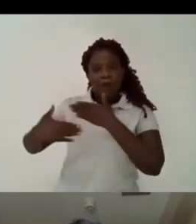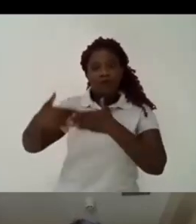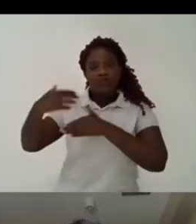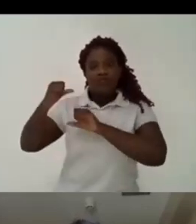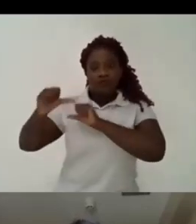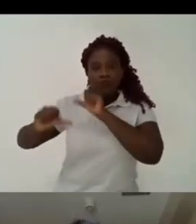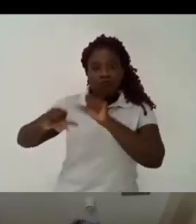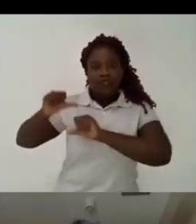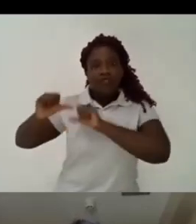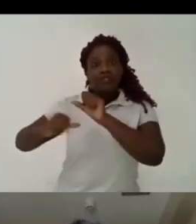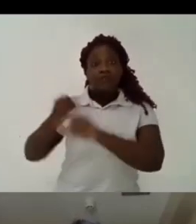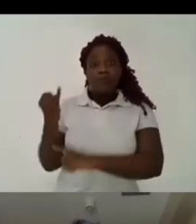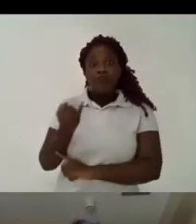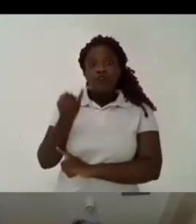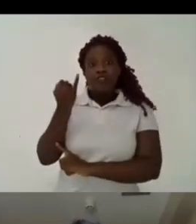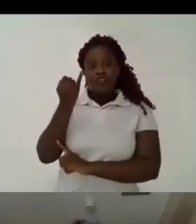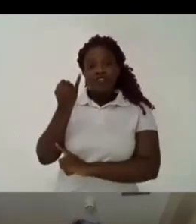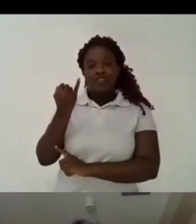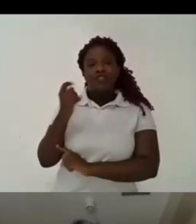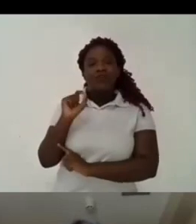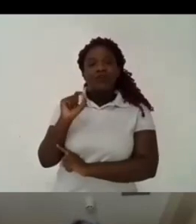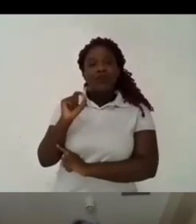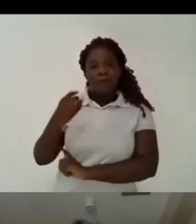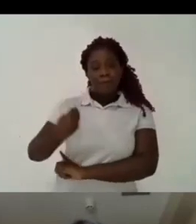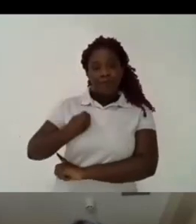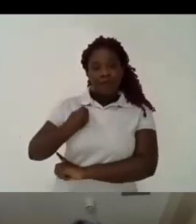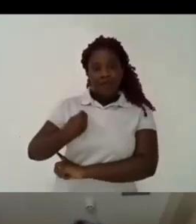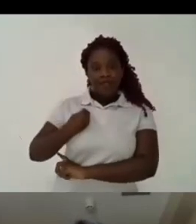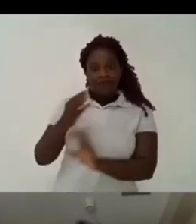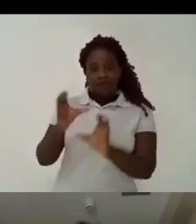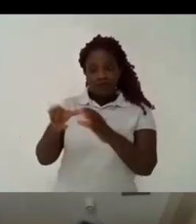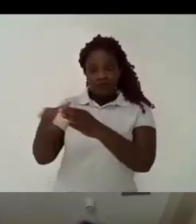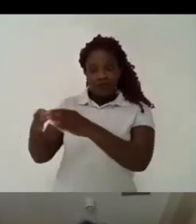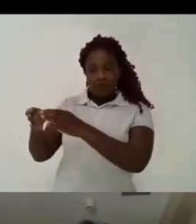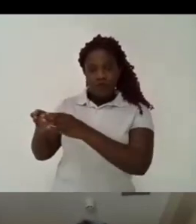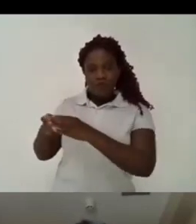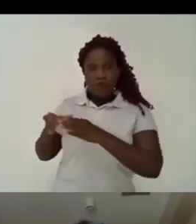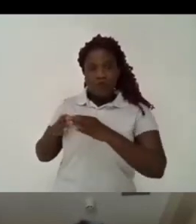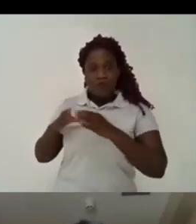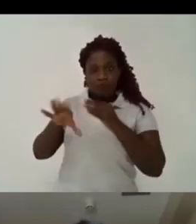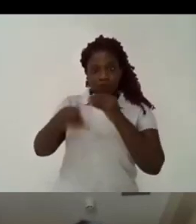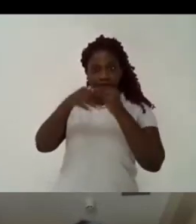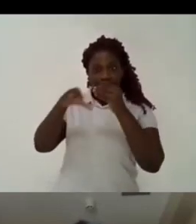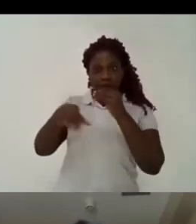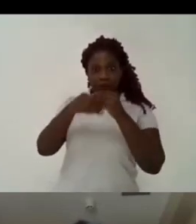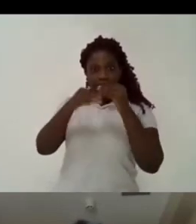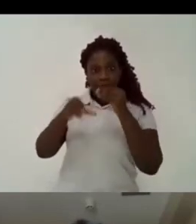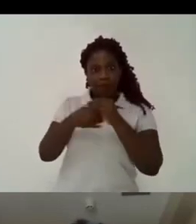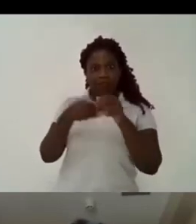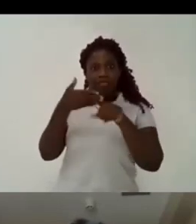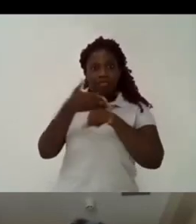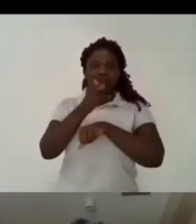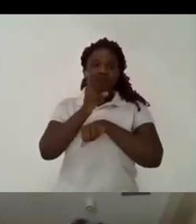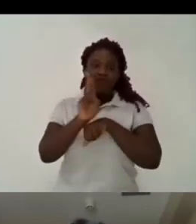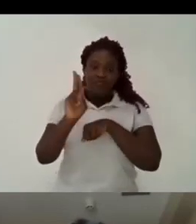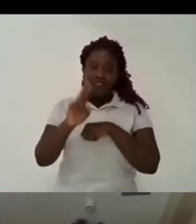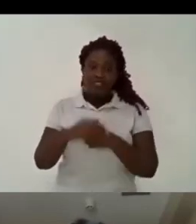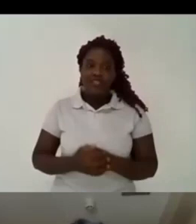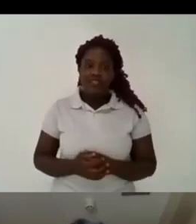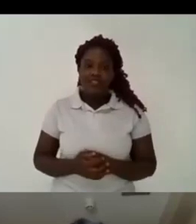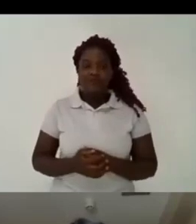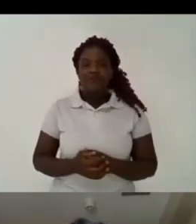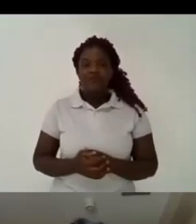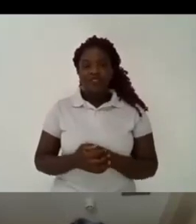and you talked about the participations of all the groups who now have a more